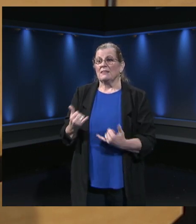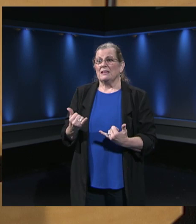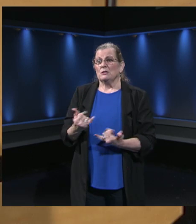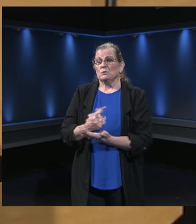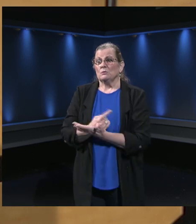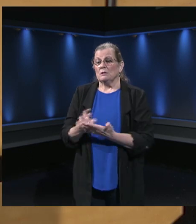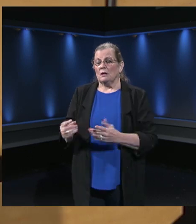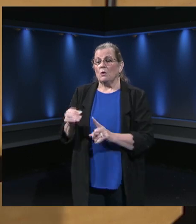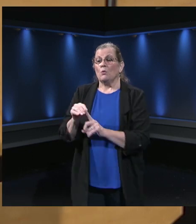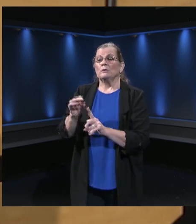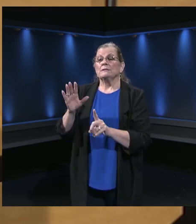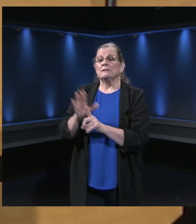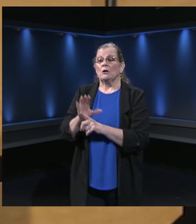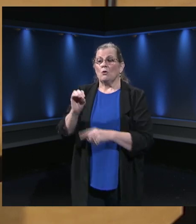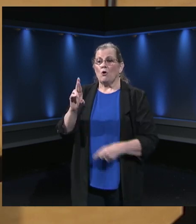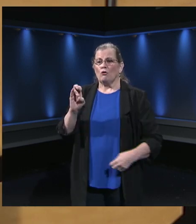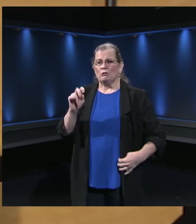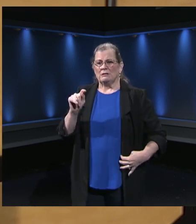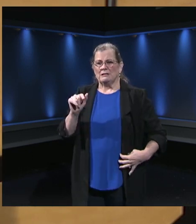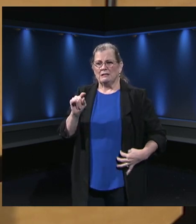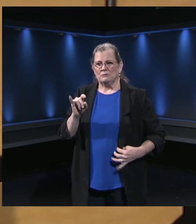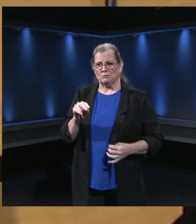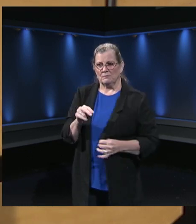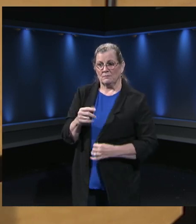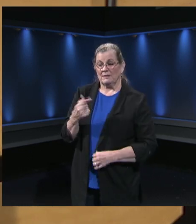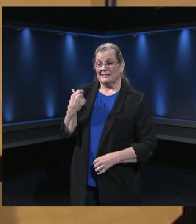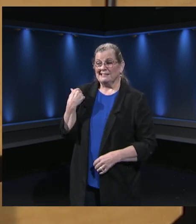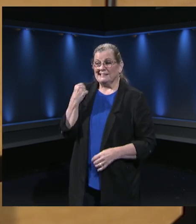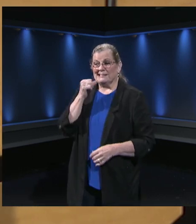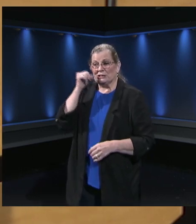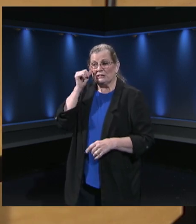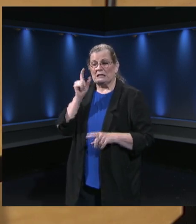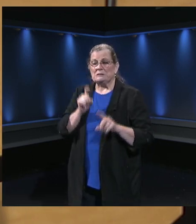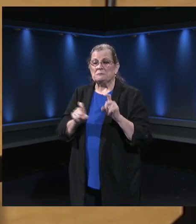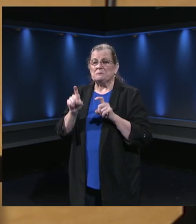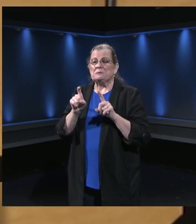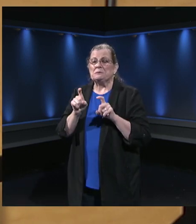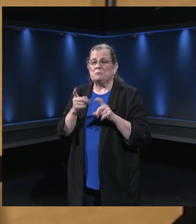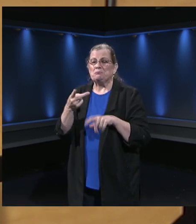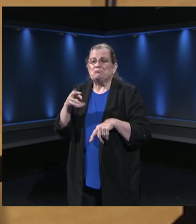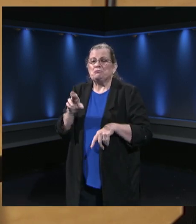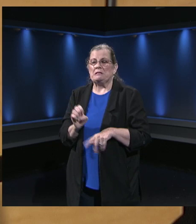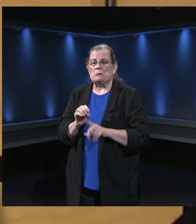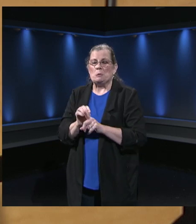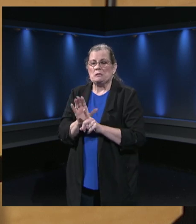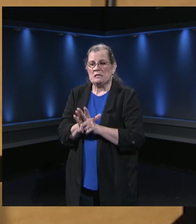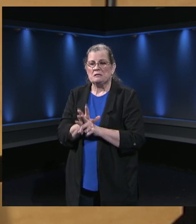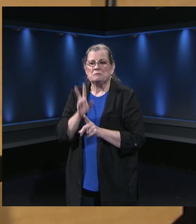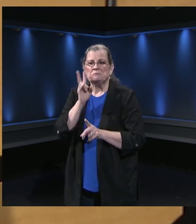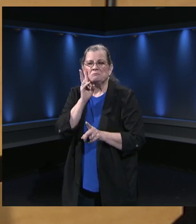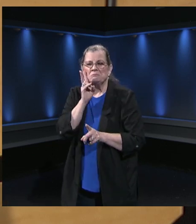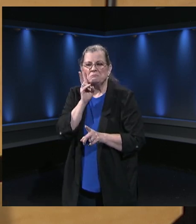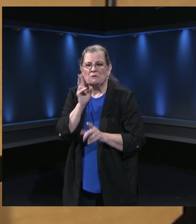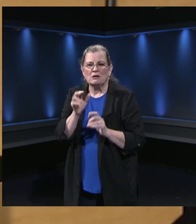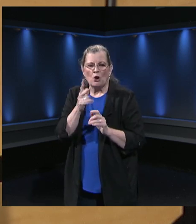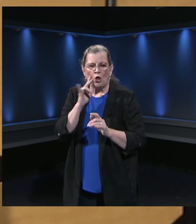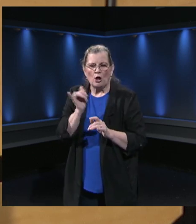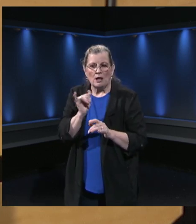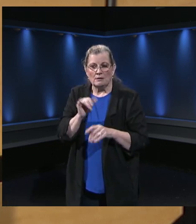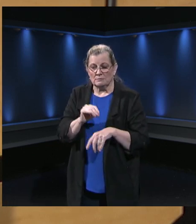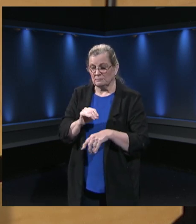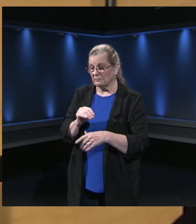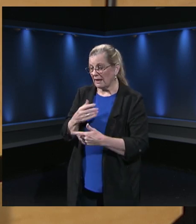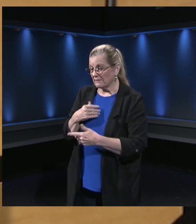we called it a pre orientation and we had we have an advisory period in our schedule and all of our teachers